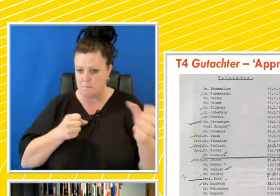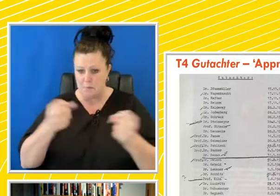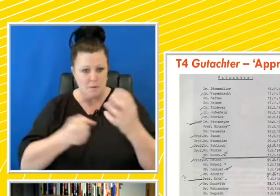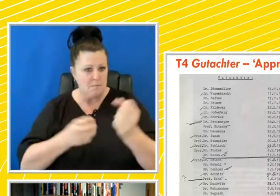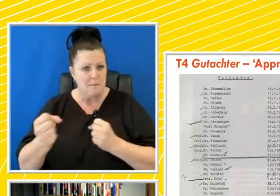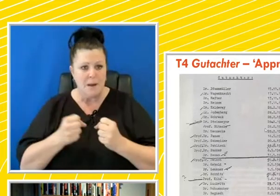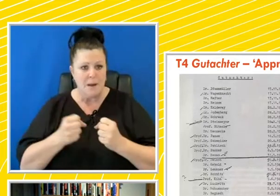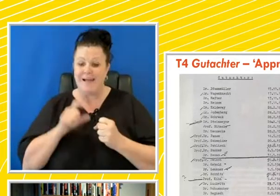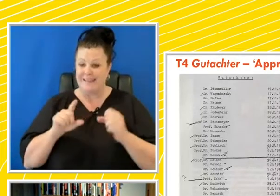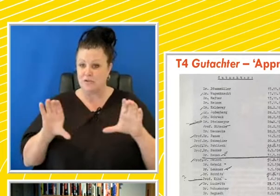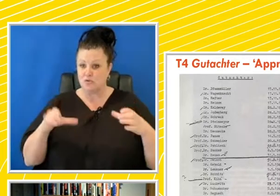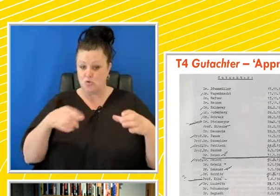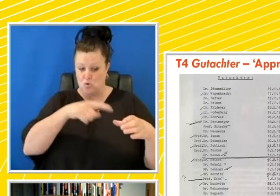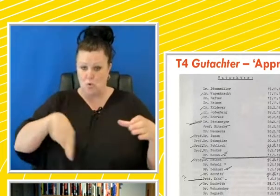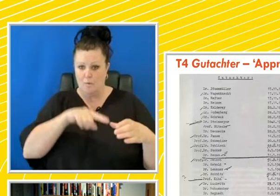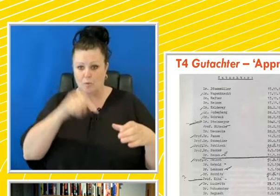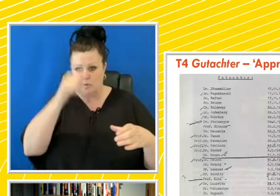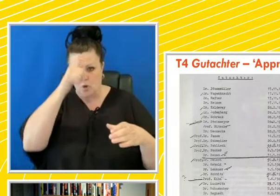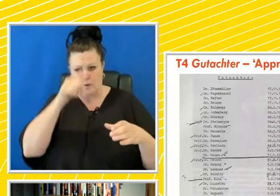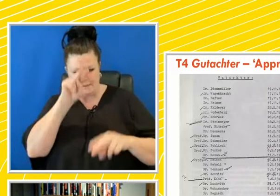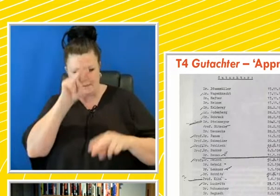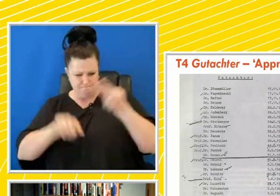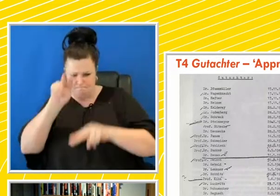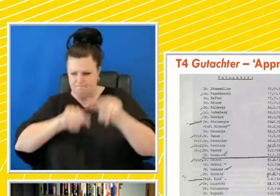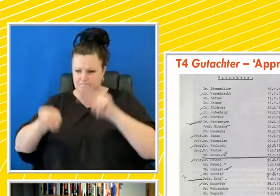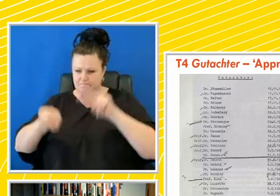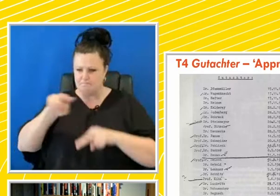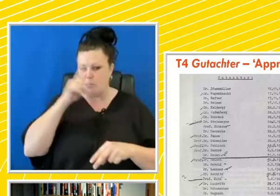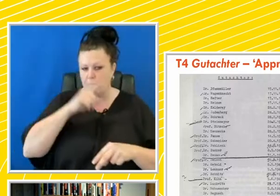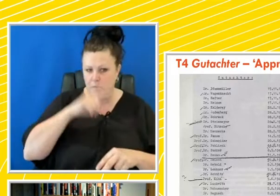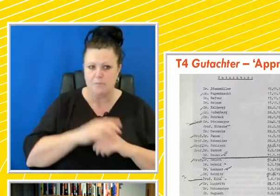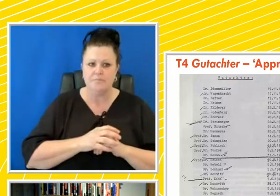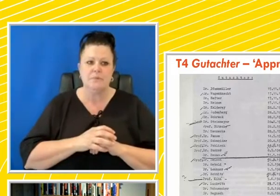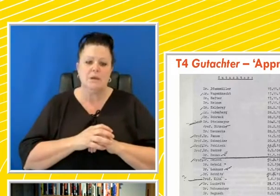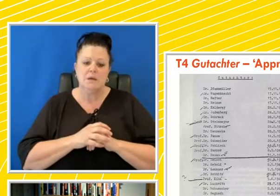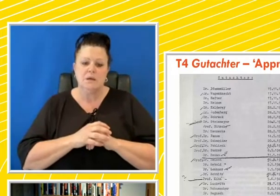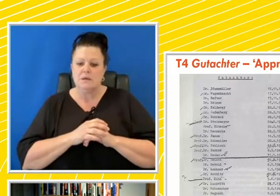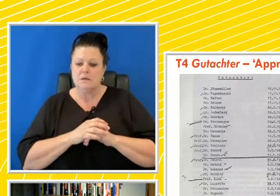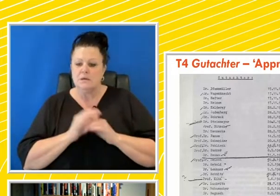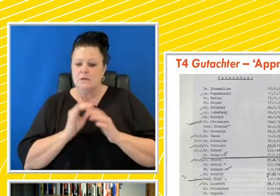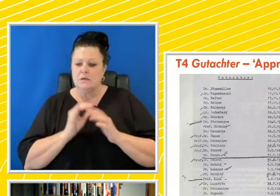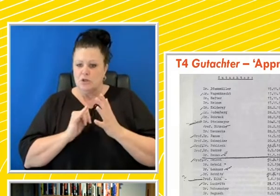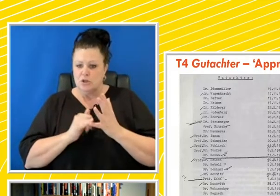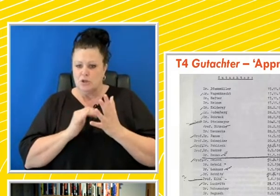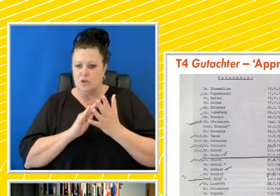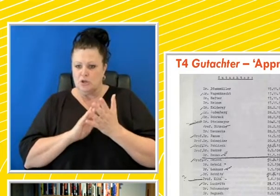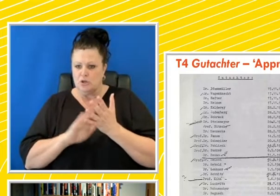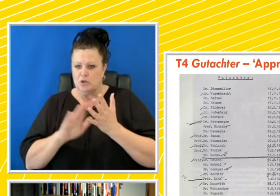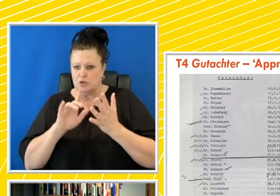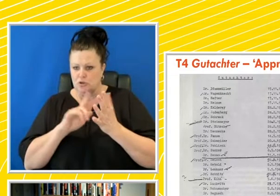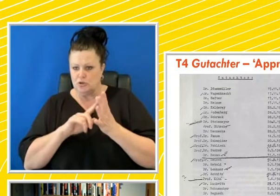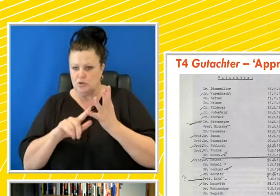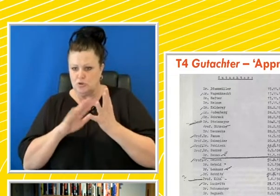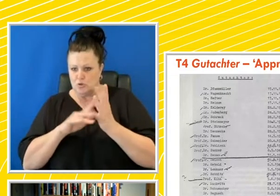group here were known as appraisers. So we'll look at Schumann and Gorgas in a little bit more detail. Here's Gorgas